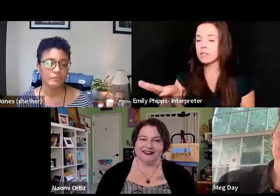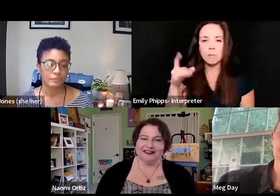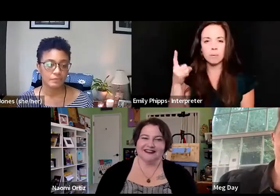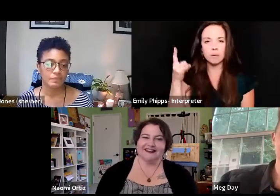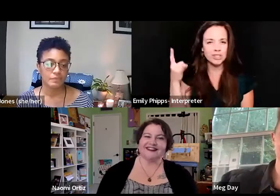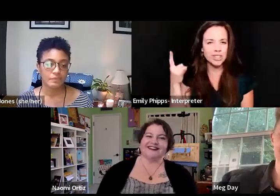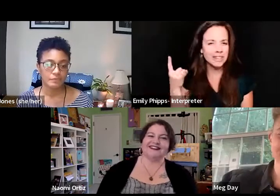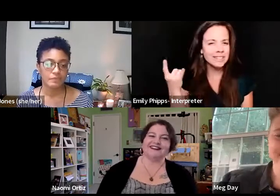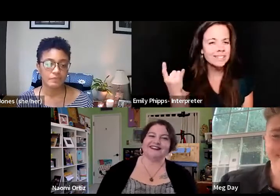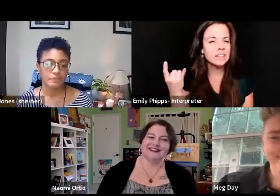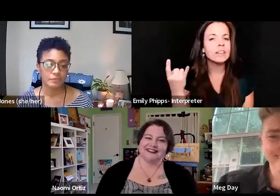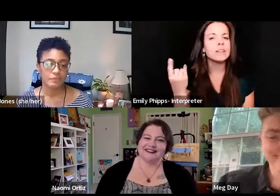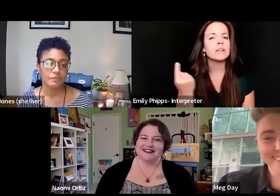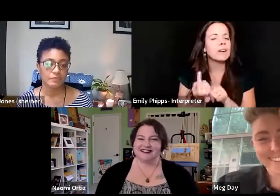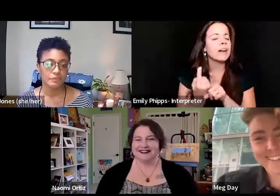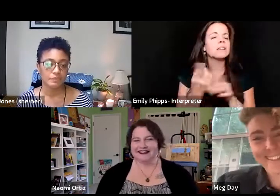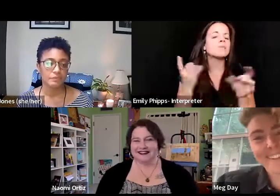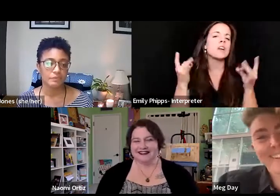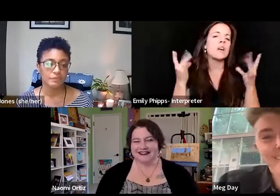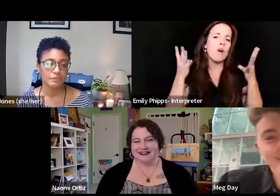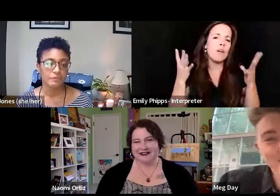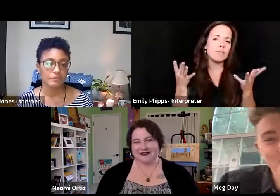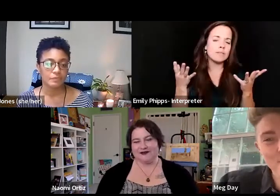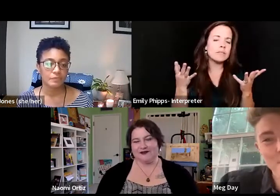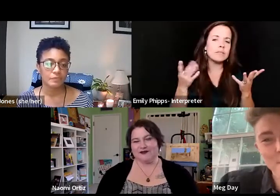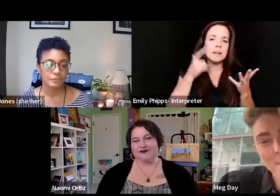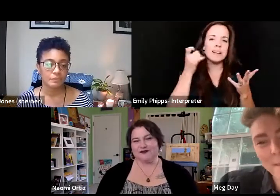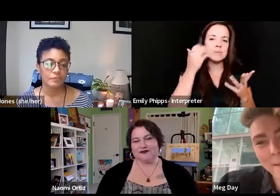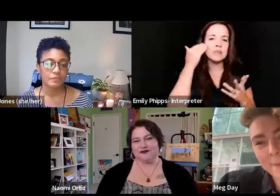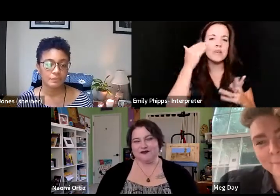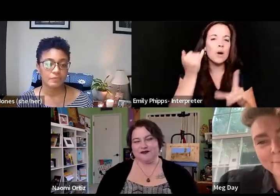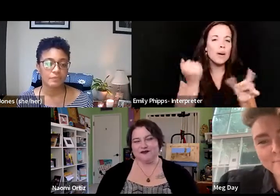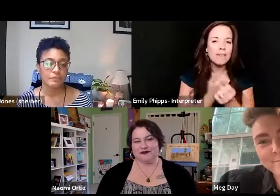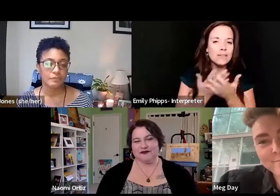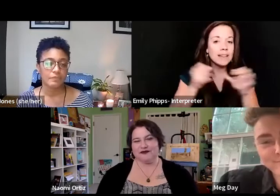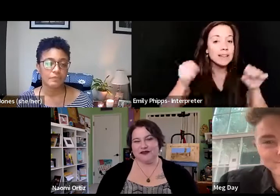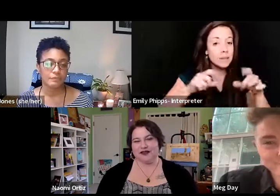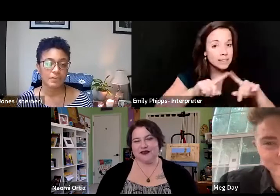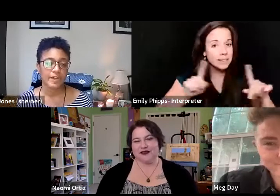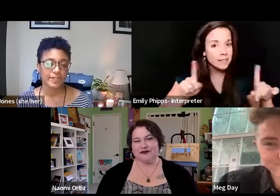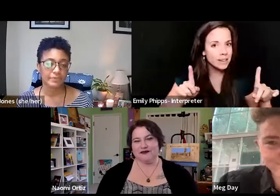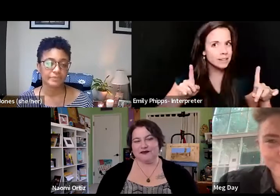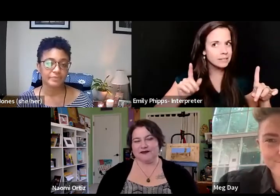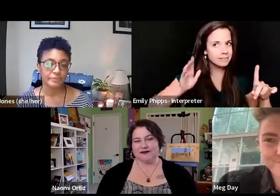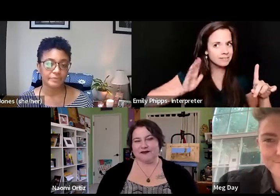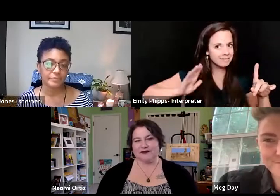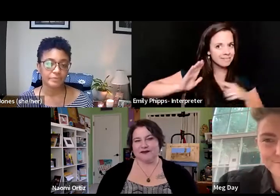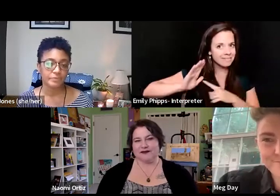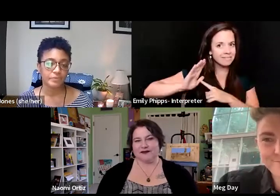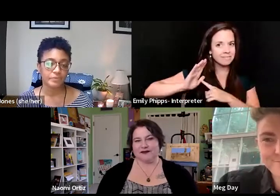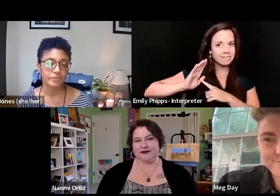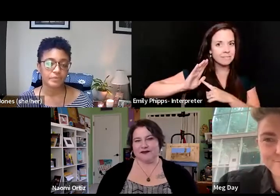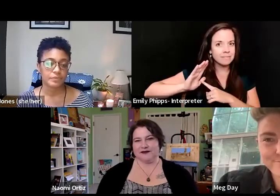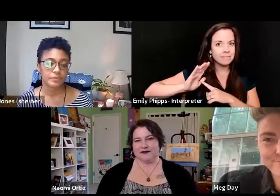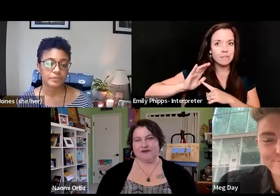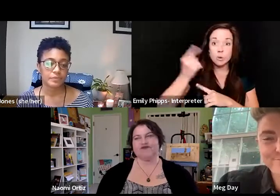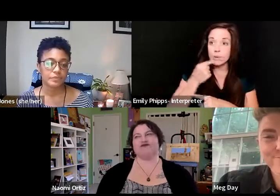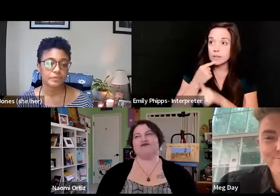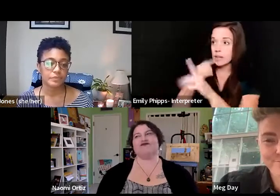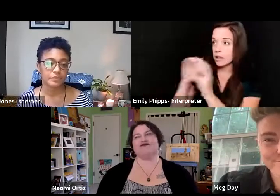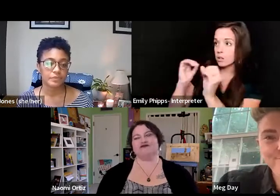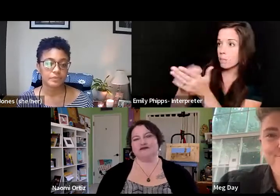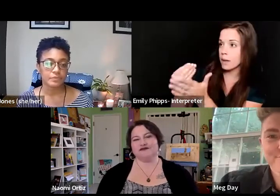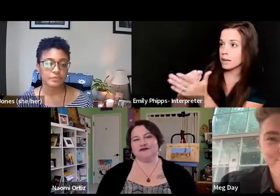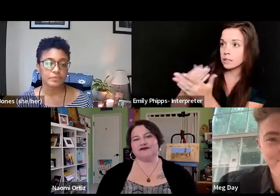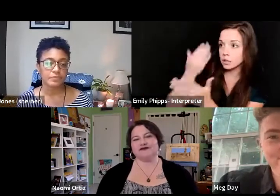And it's really horrible because I'm like, we know everything can be different because it was like, you were always saying that there was no money for it and you didn't know